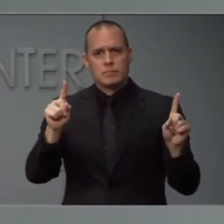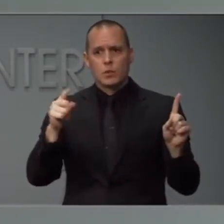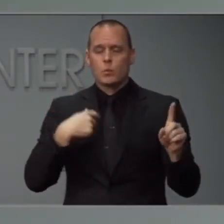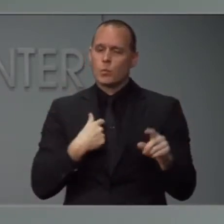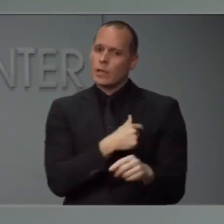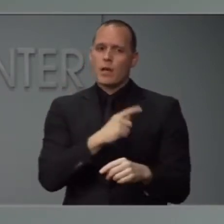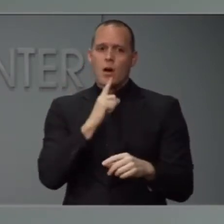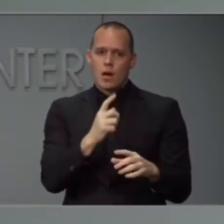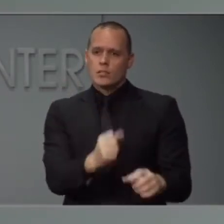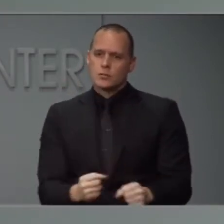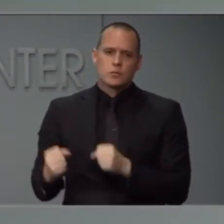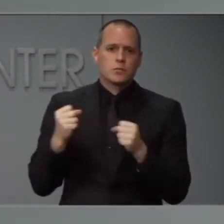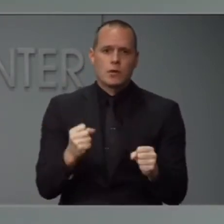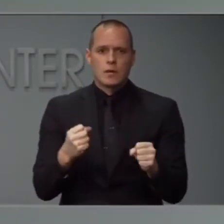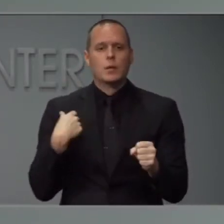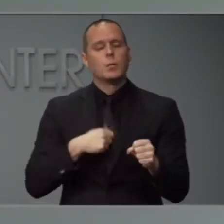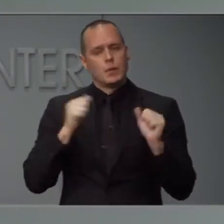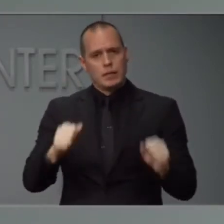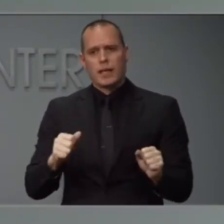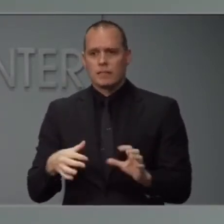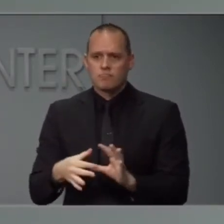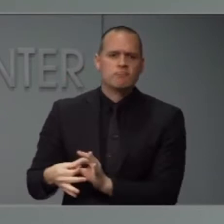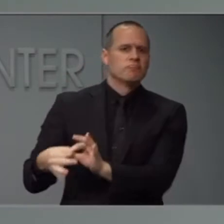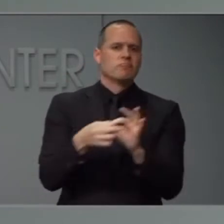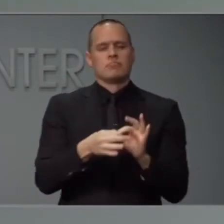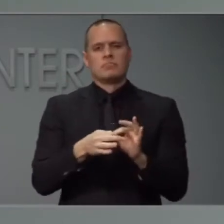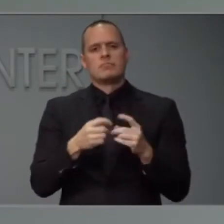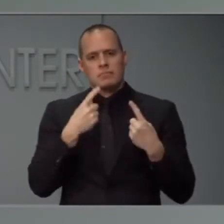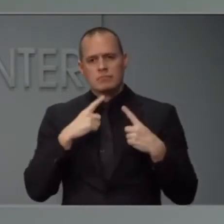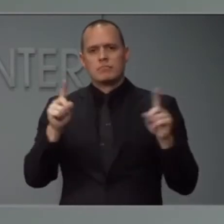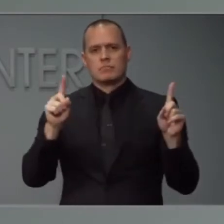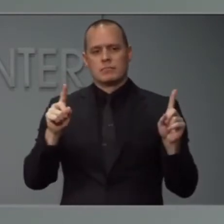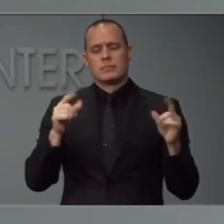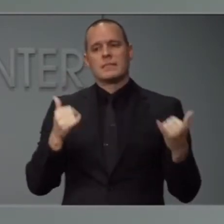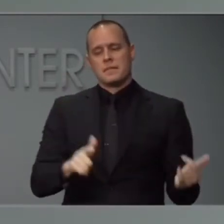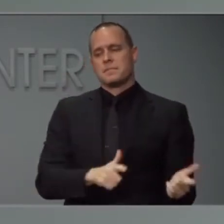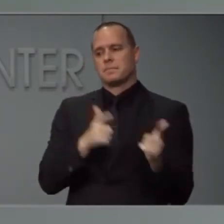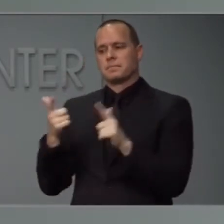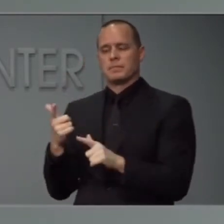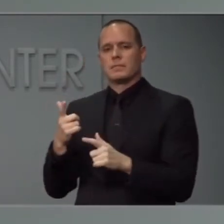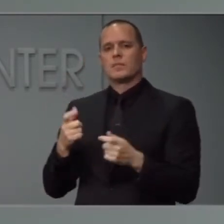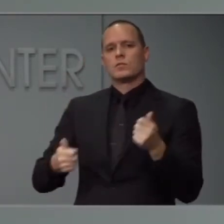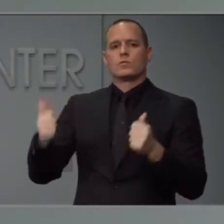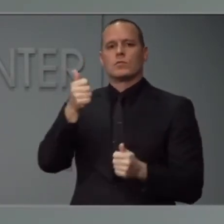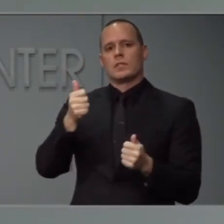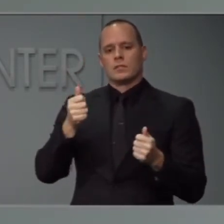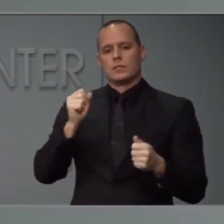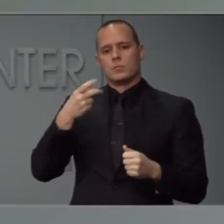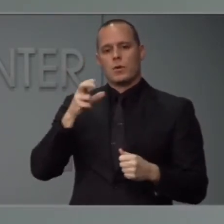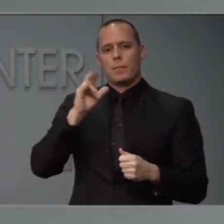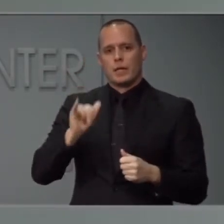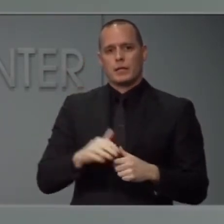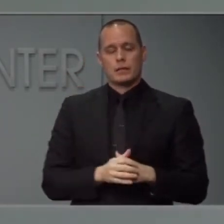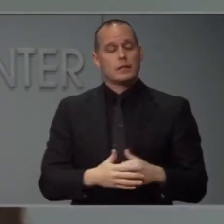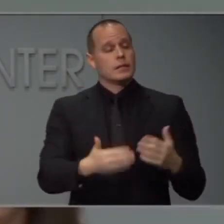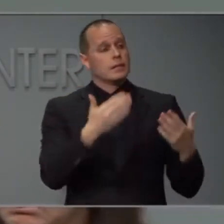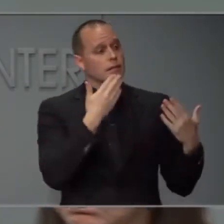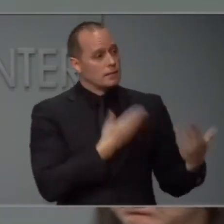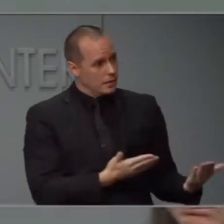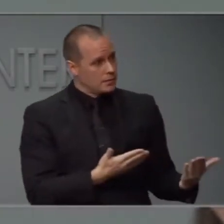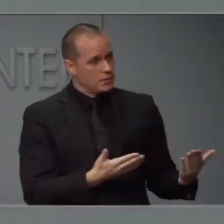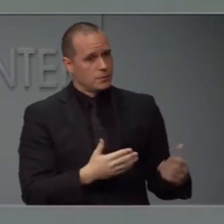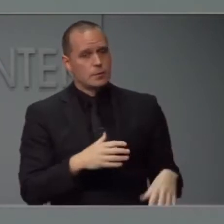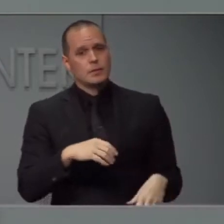together. With that, I'll turn it over to Director Sprayberry. Thank you, Madam Secretary, and good afternoon,